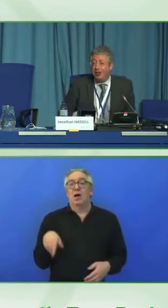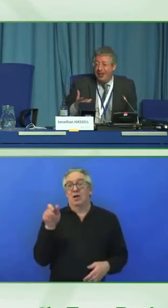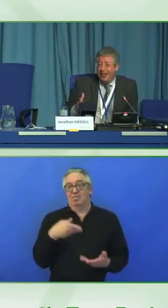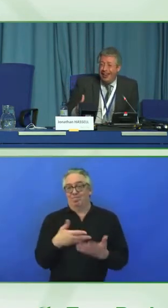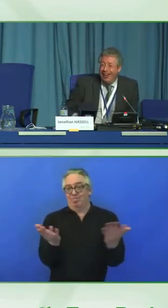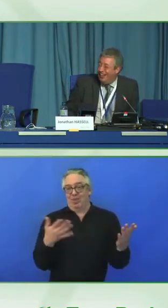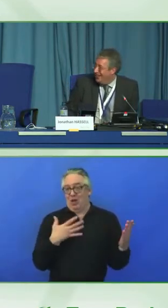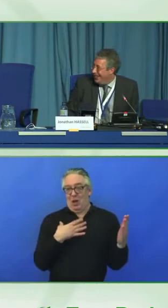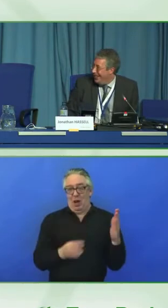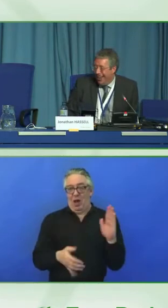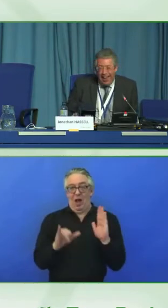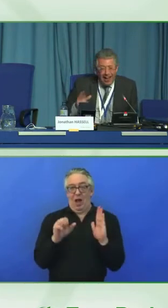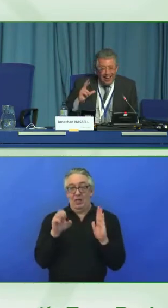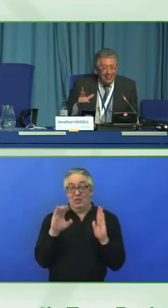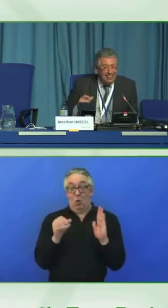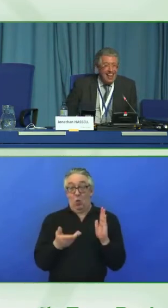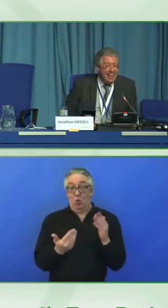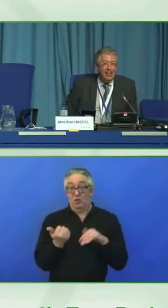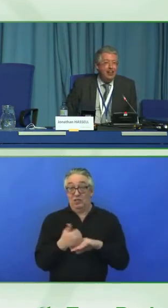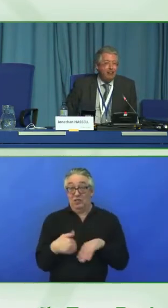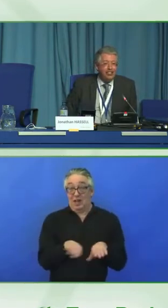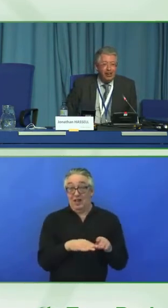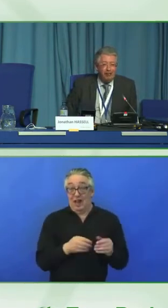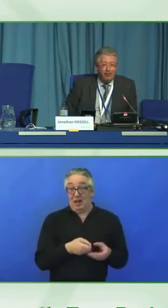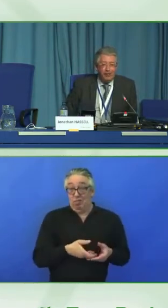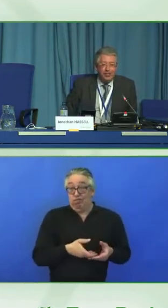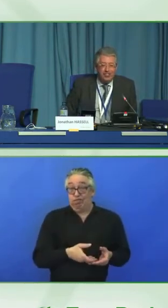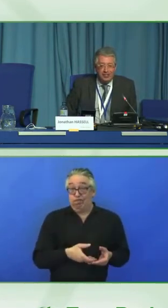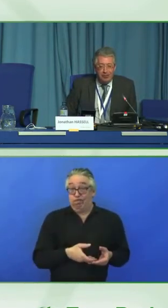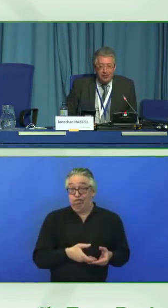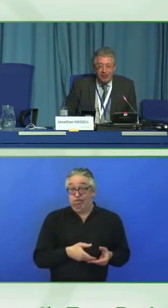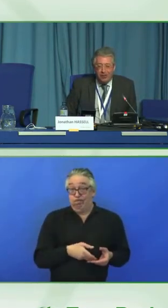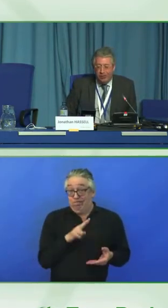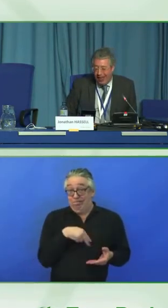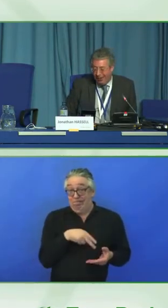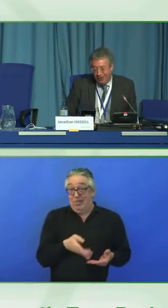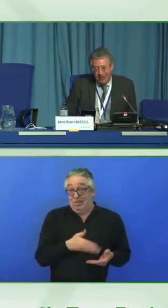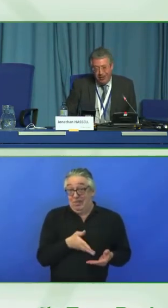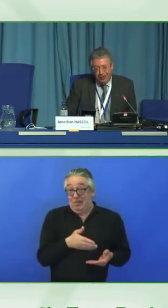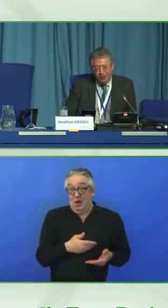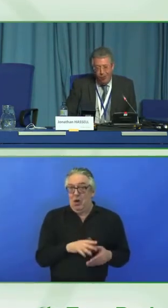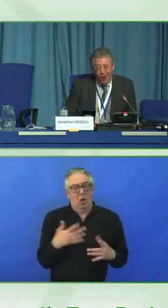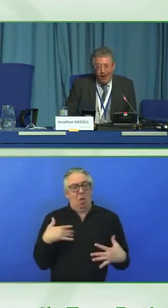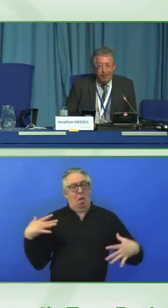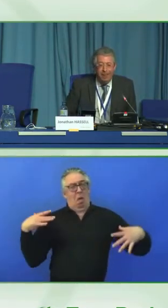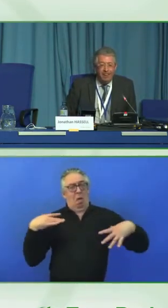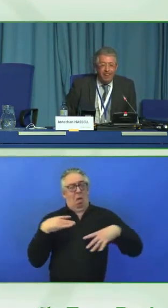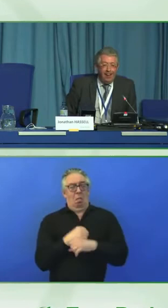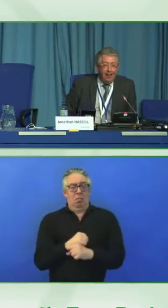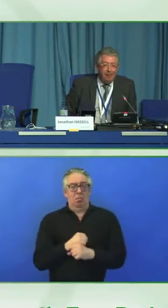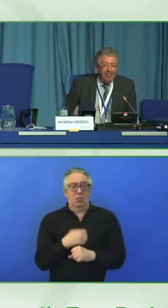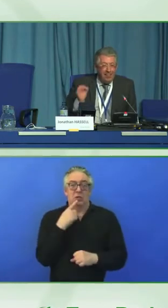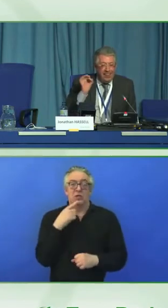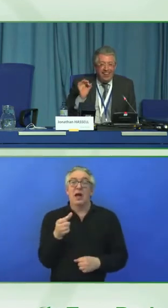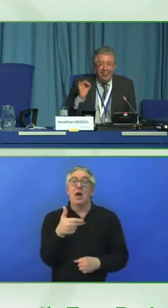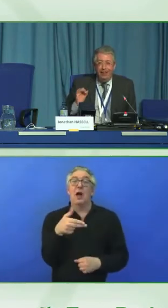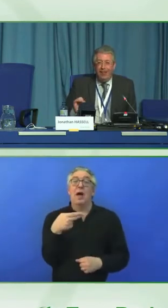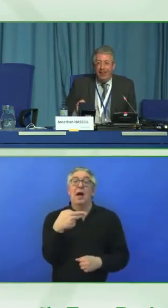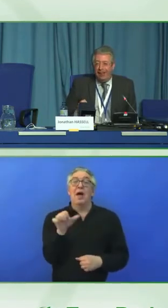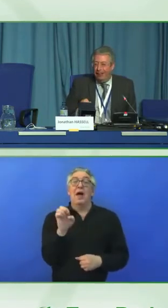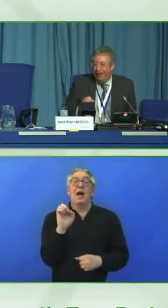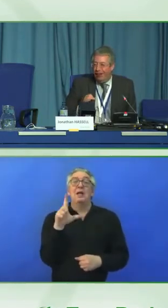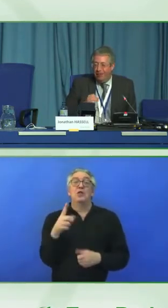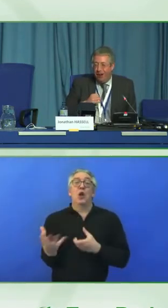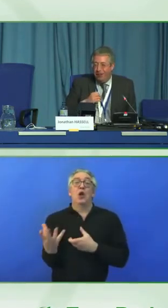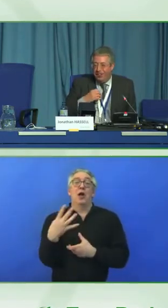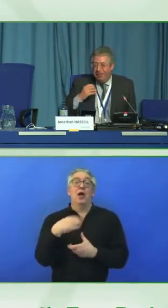long. So here is the, in a nutshell, version, something we call the Hassle Inclusion way. The key